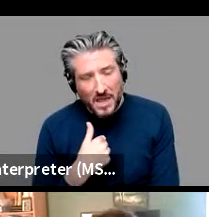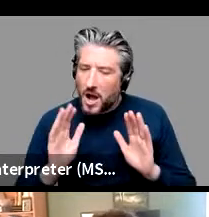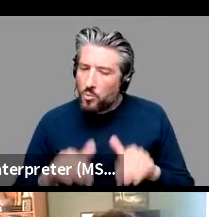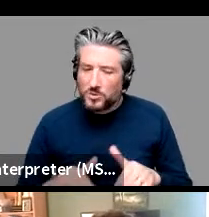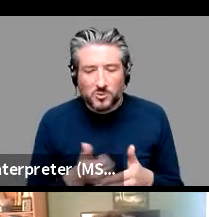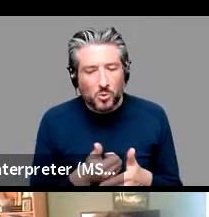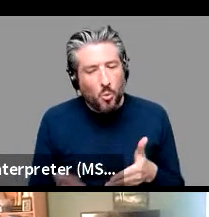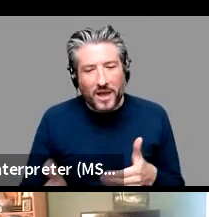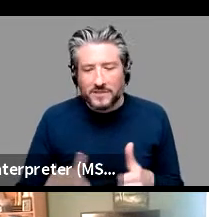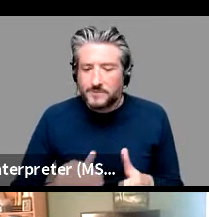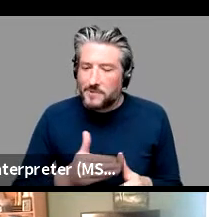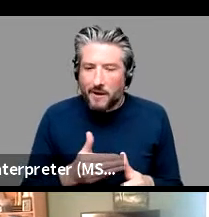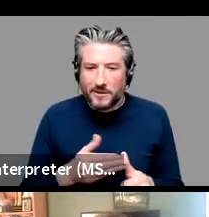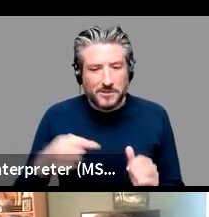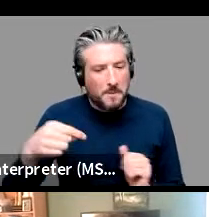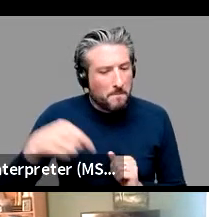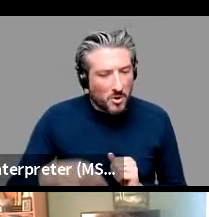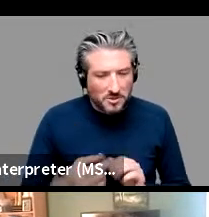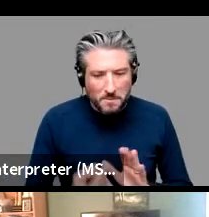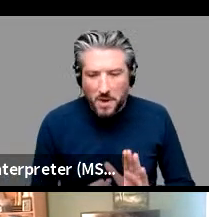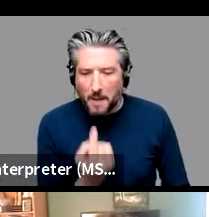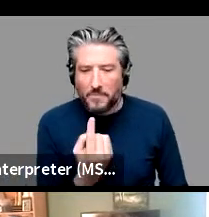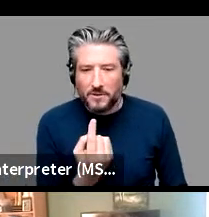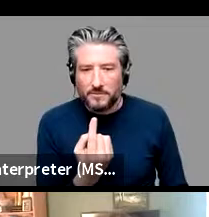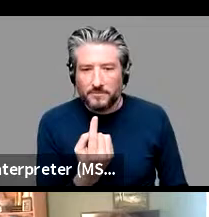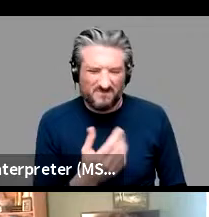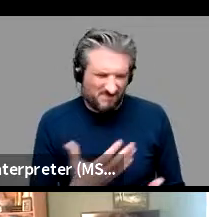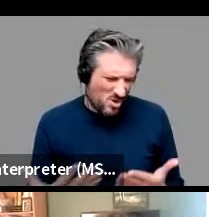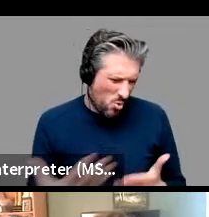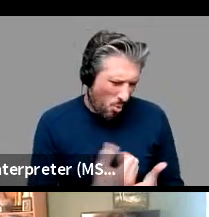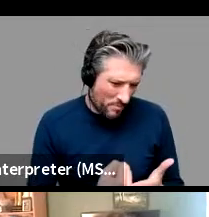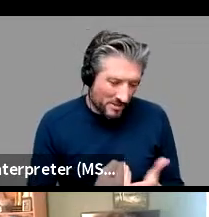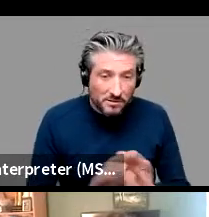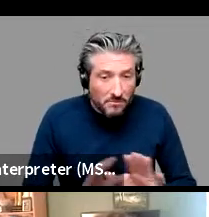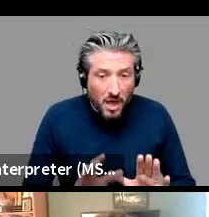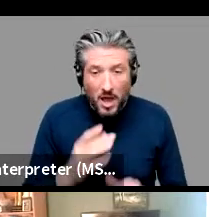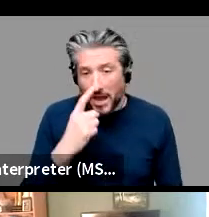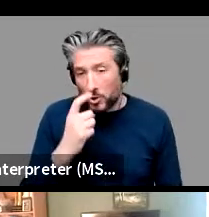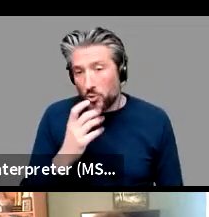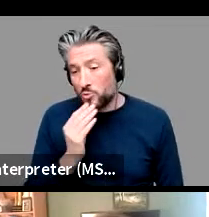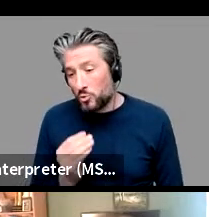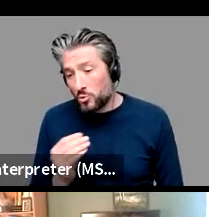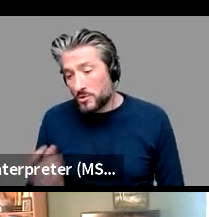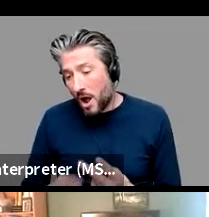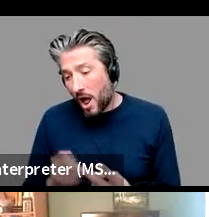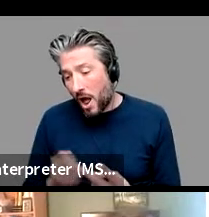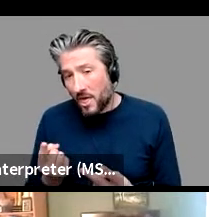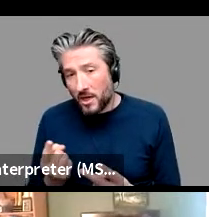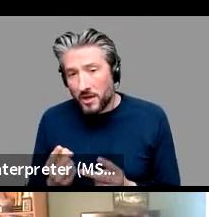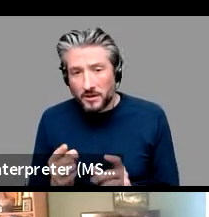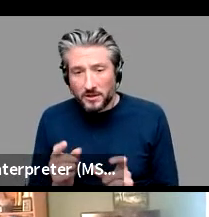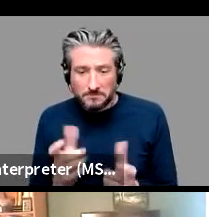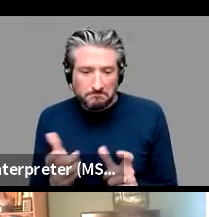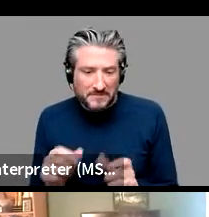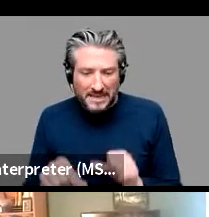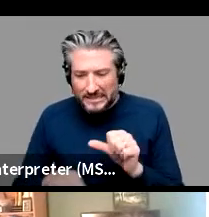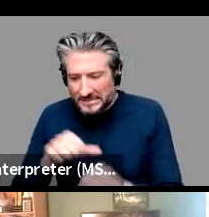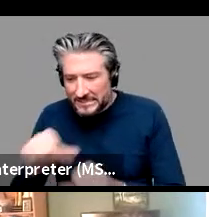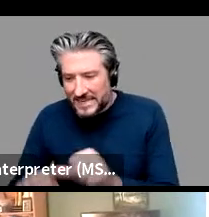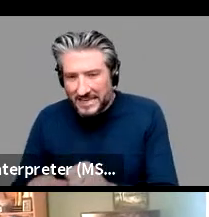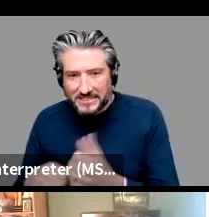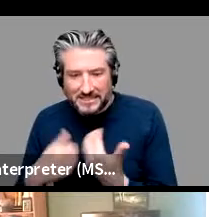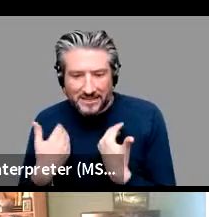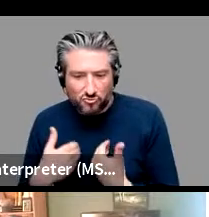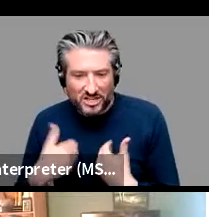start from raw corpus data i could use um syntactically enriched corpus data or semantically enriched corpus data